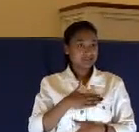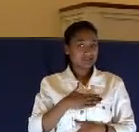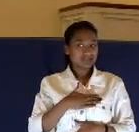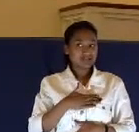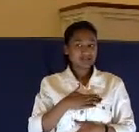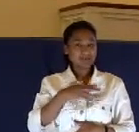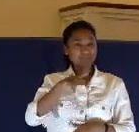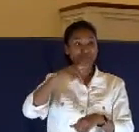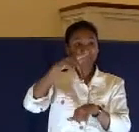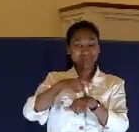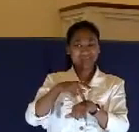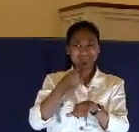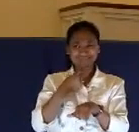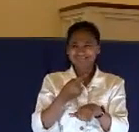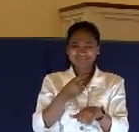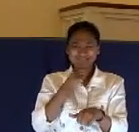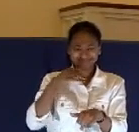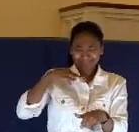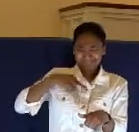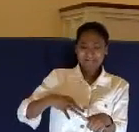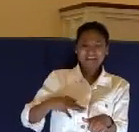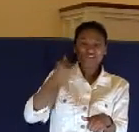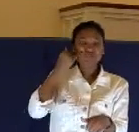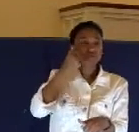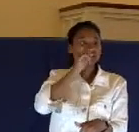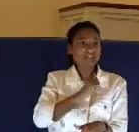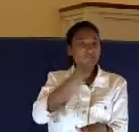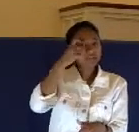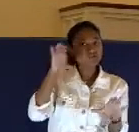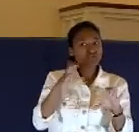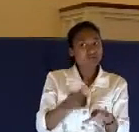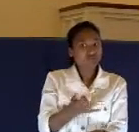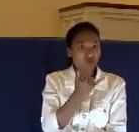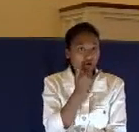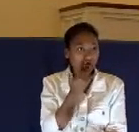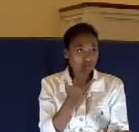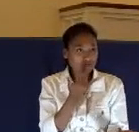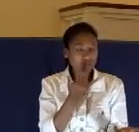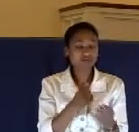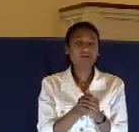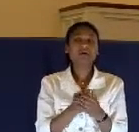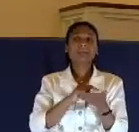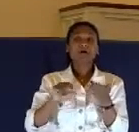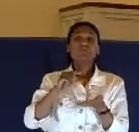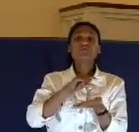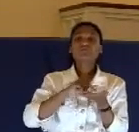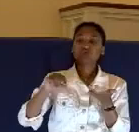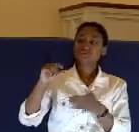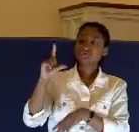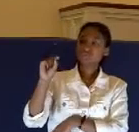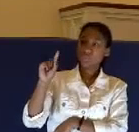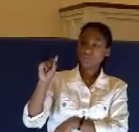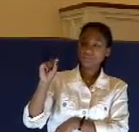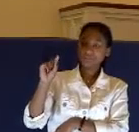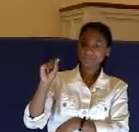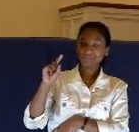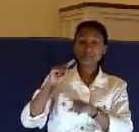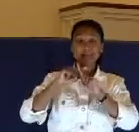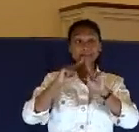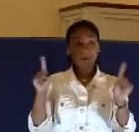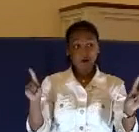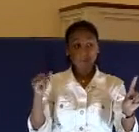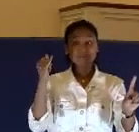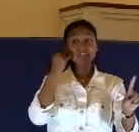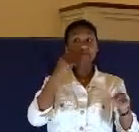What does Peter say? What glory is it if you suffer for that? But look at the end of verse 20. But if